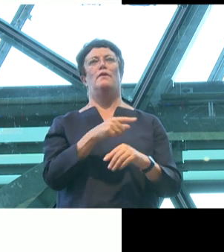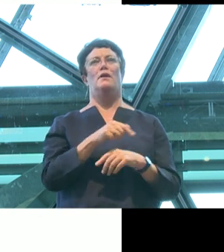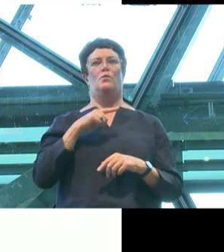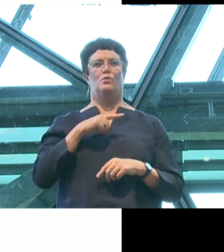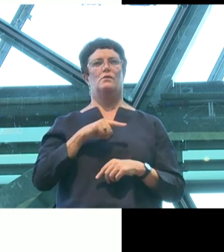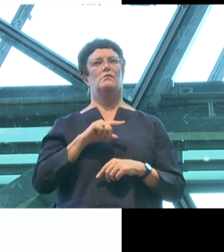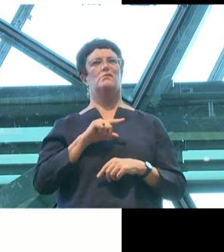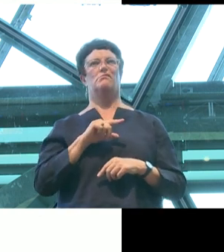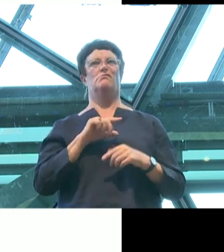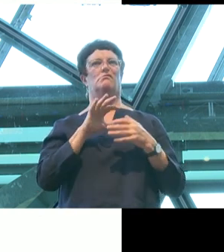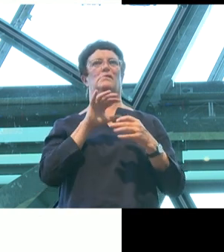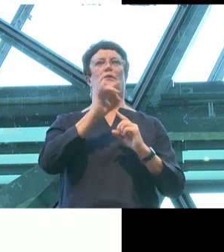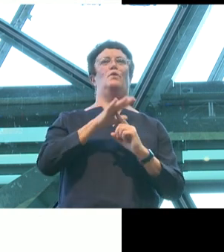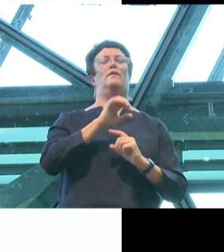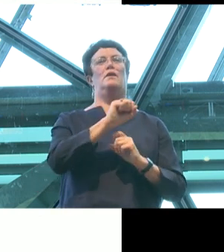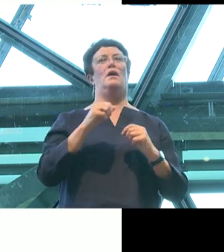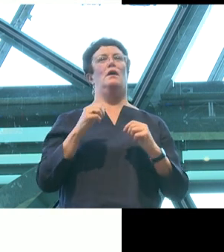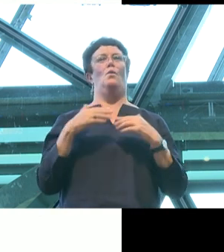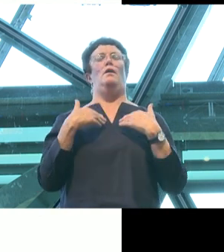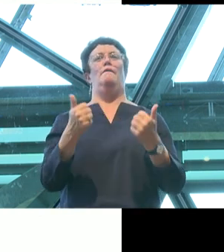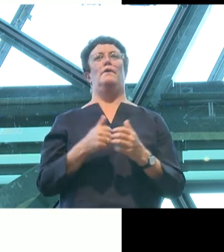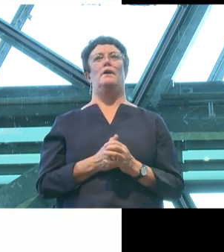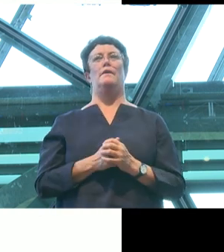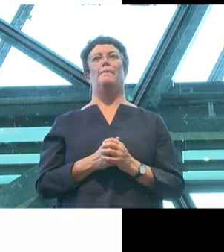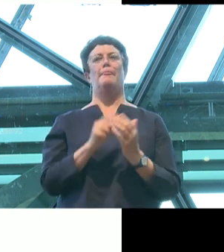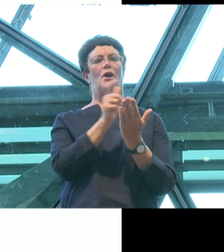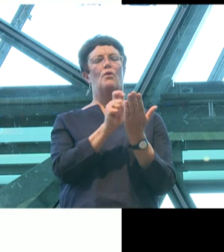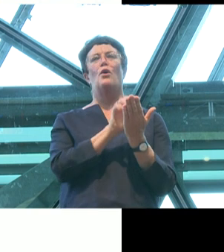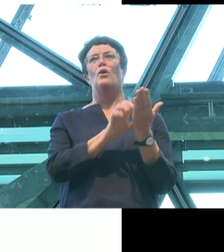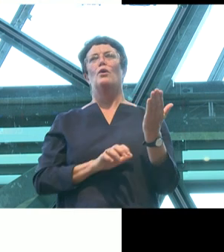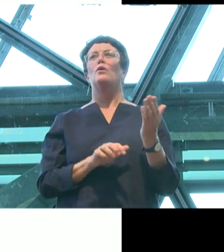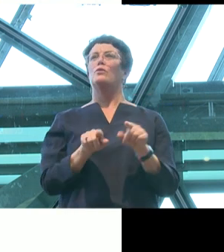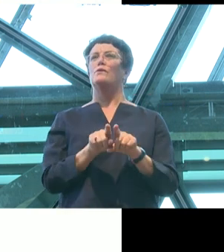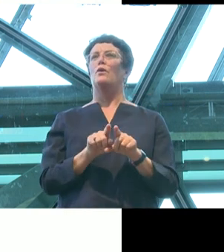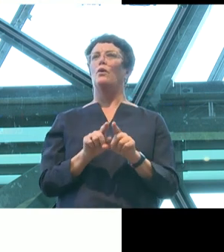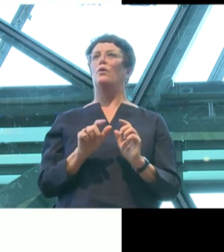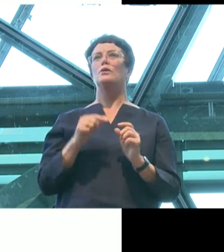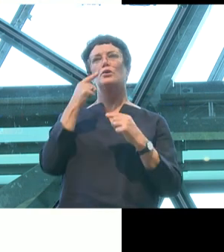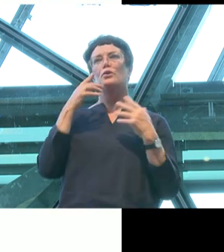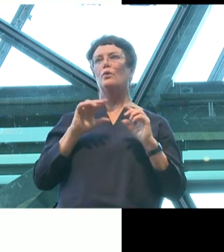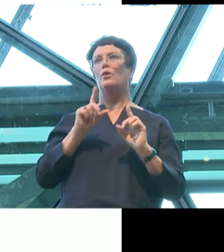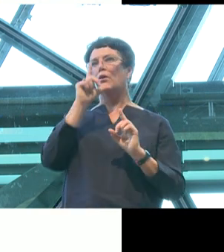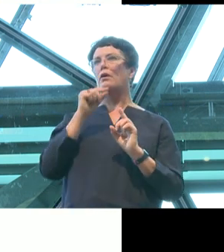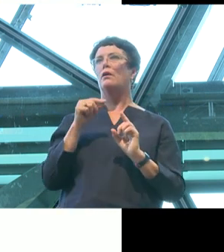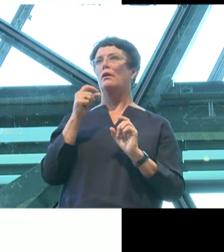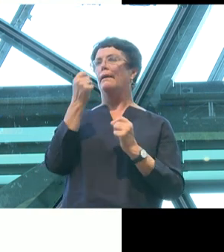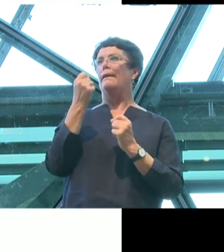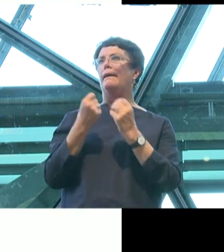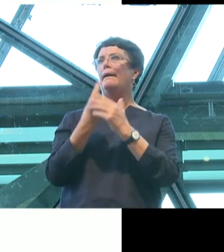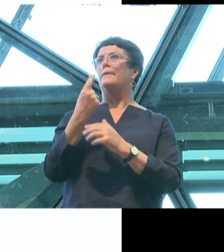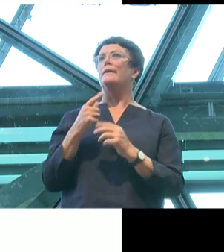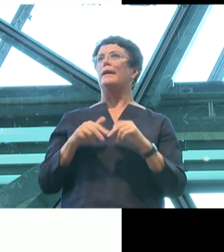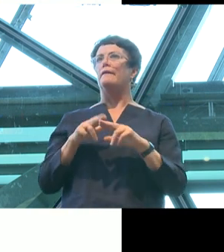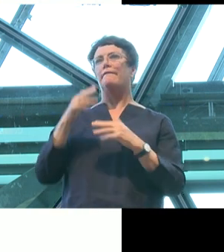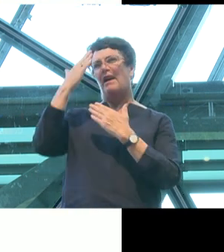forgotten about what happens or what can happen when adults are remiss in their duties in protecting kids' welfare. And I don't mean a